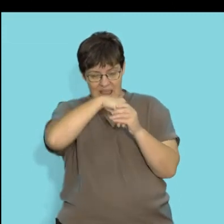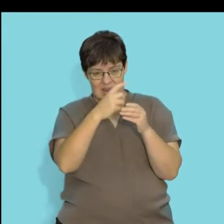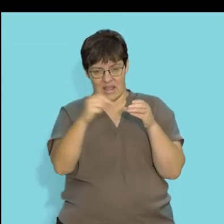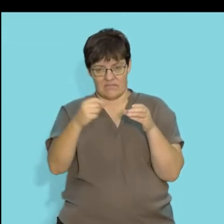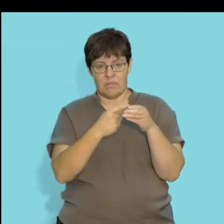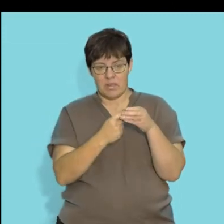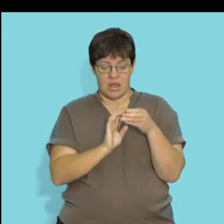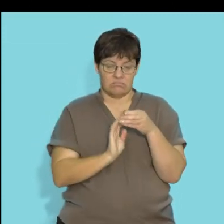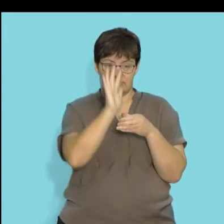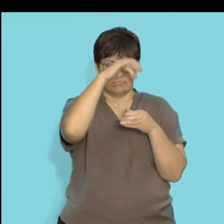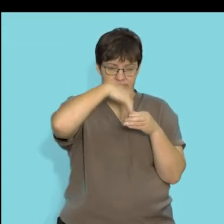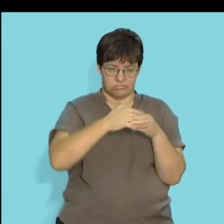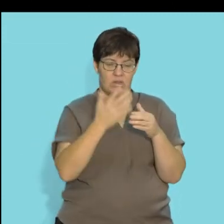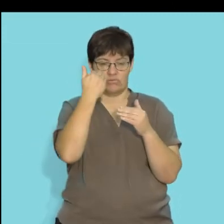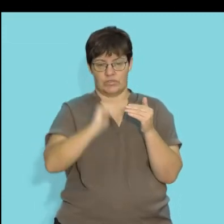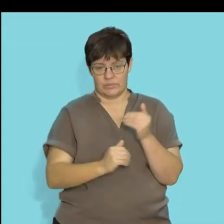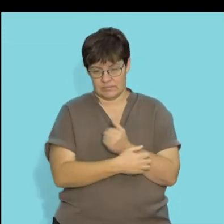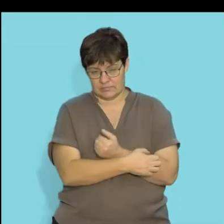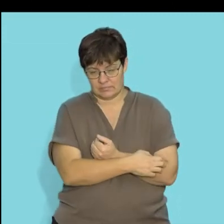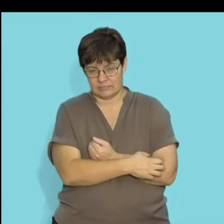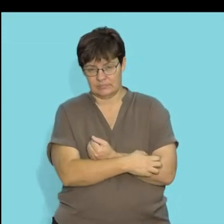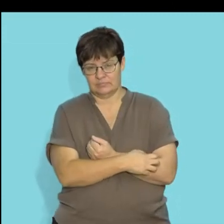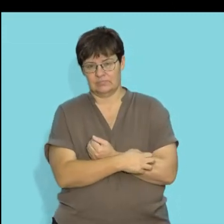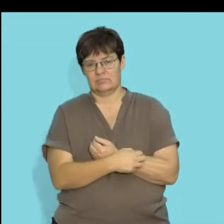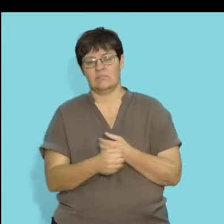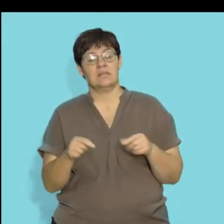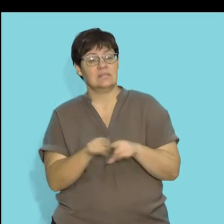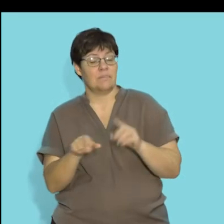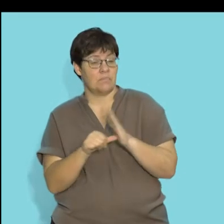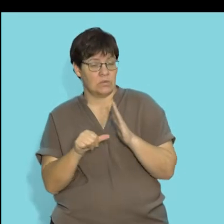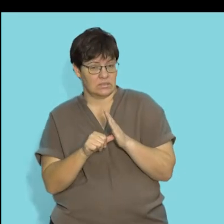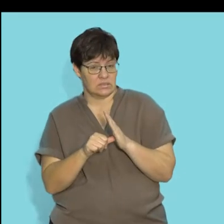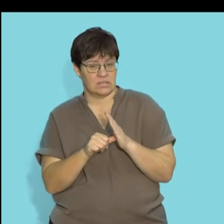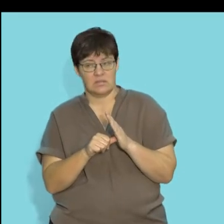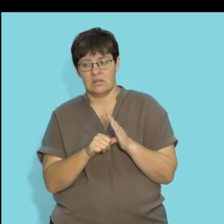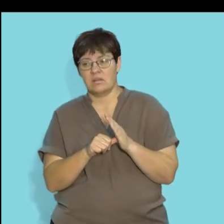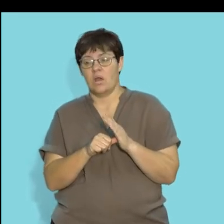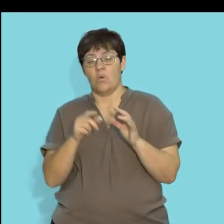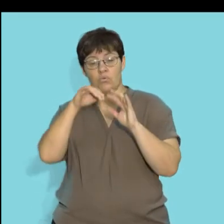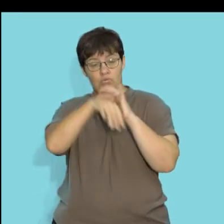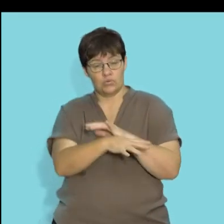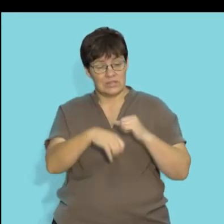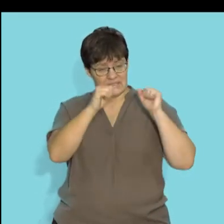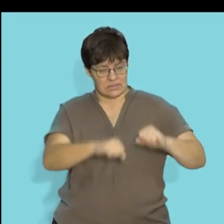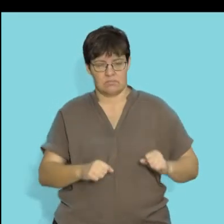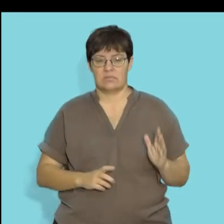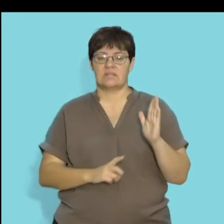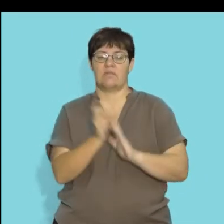and that again reduces the transpiration rate during the day. What's also key is that they have well developed root